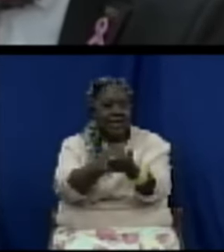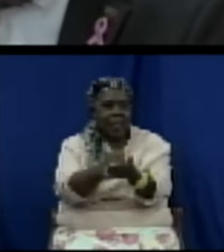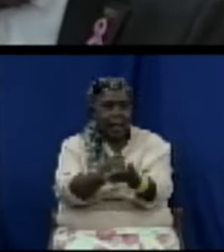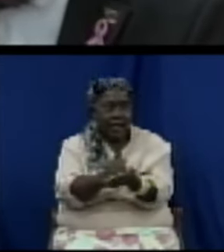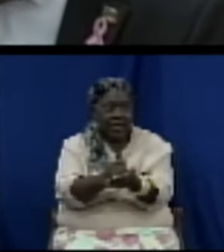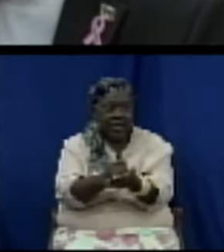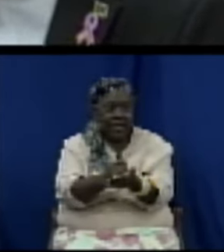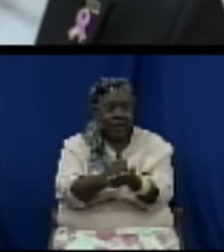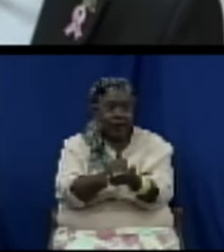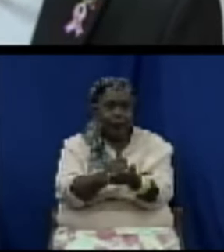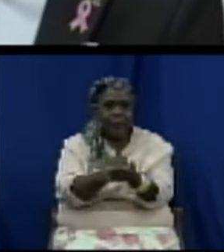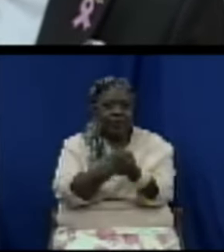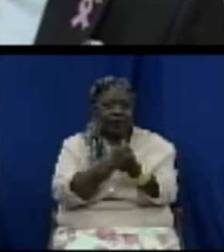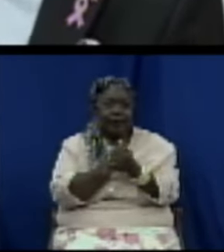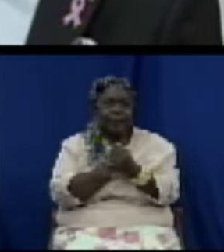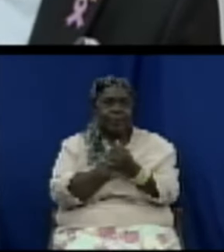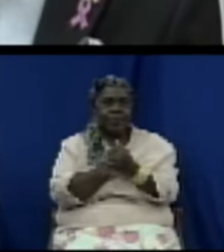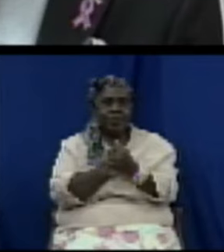appropriate section